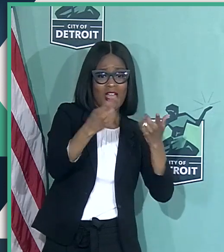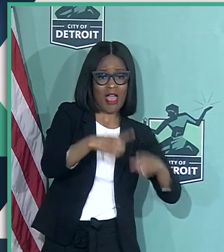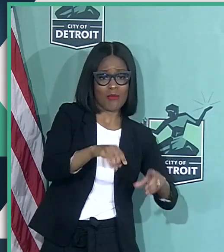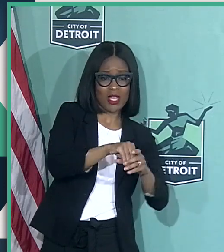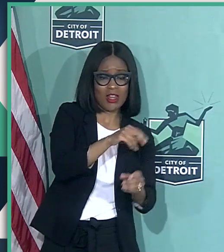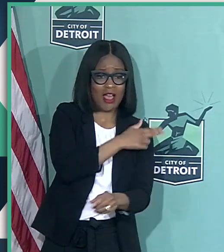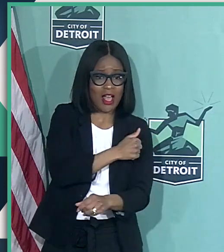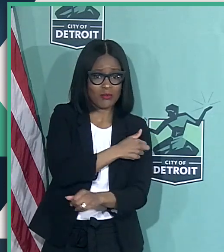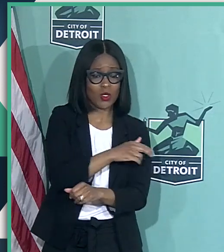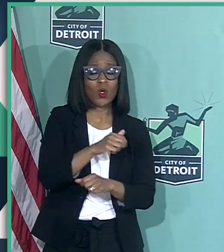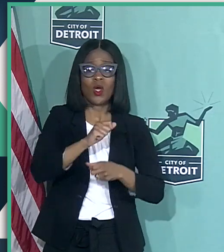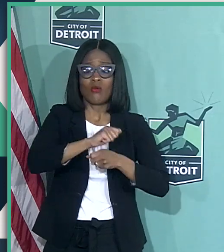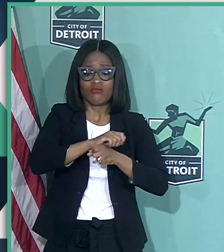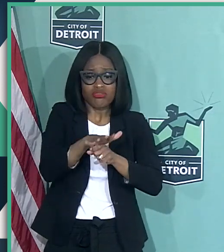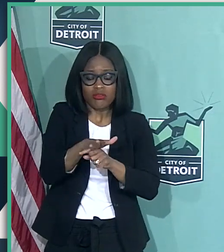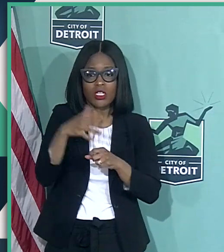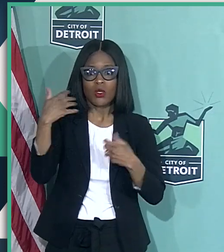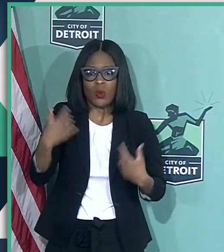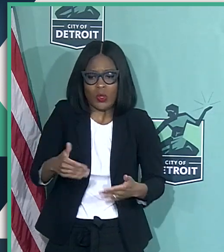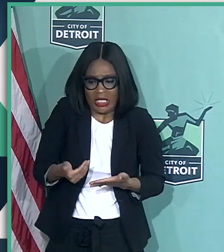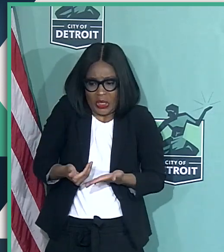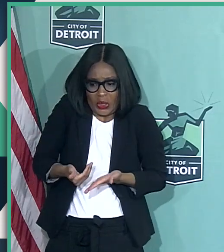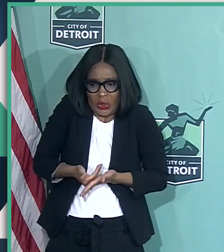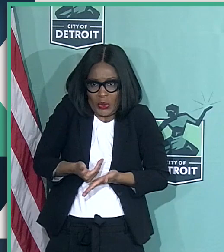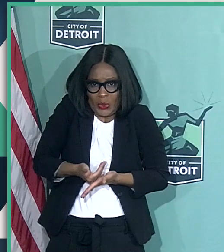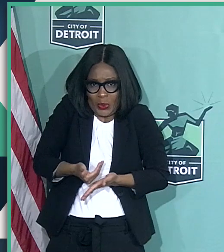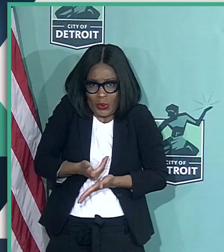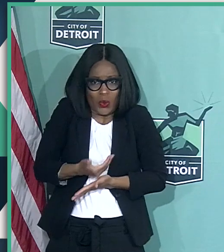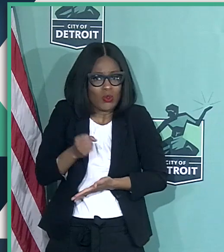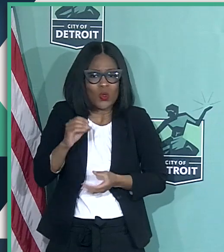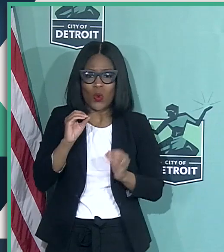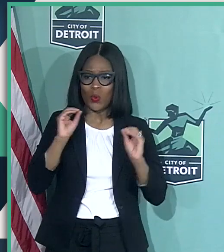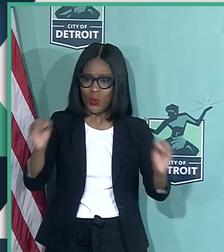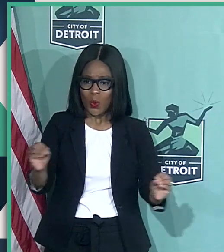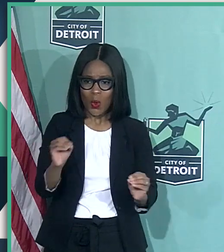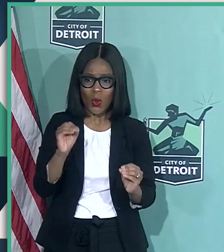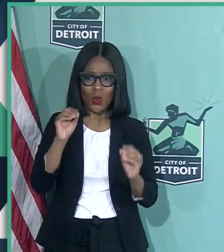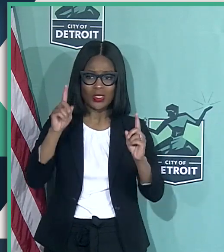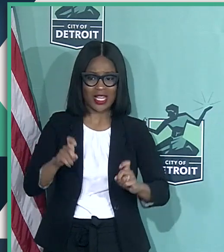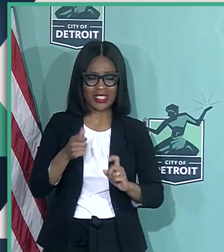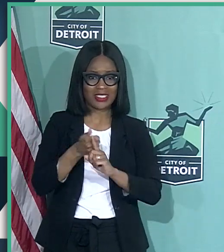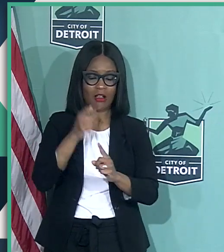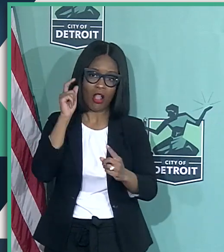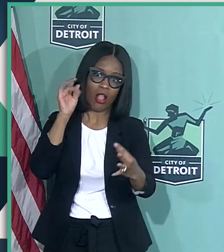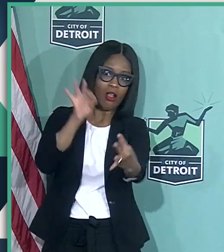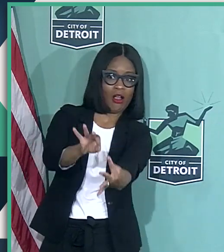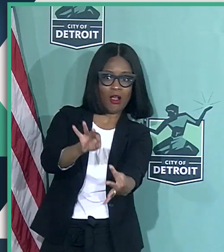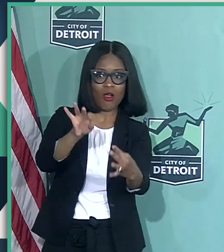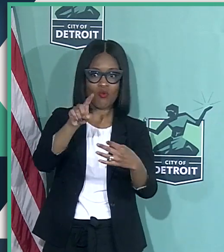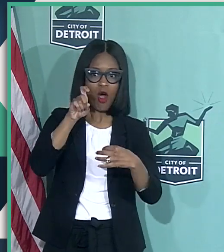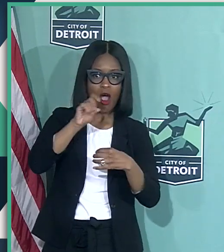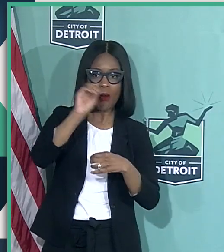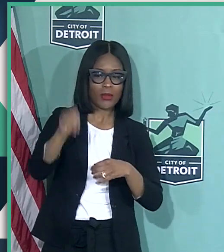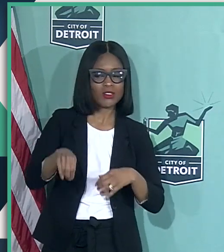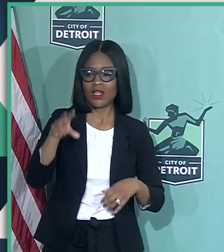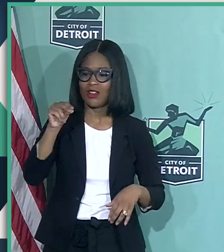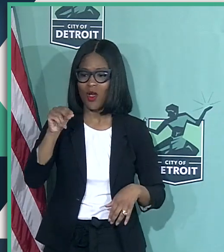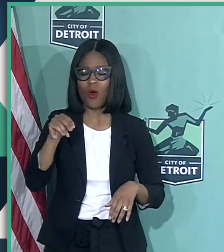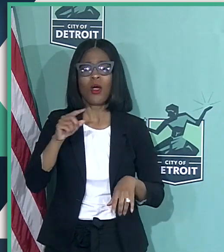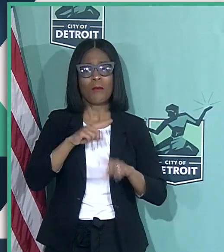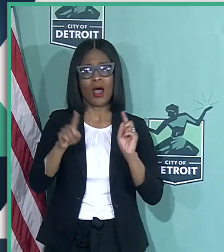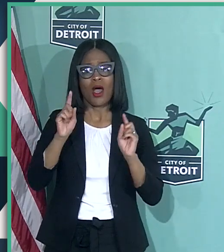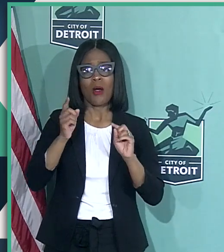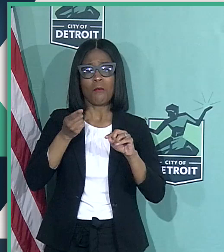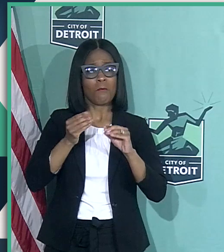is so new that none of the testing is perfect. And so we've done probably 30,000